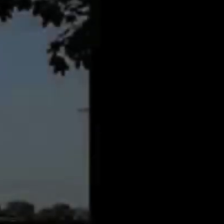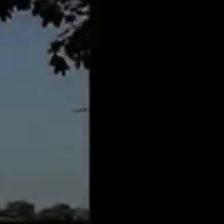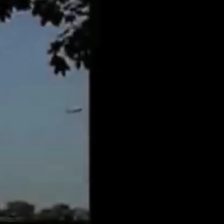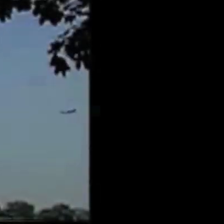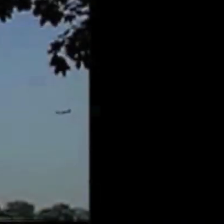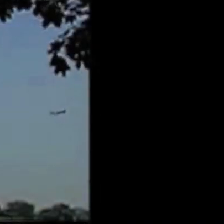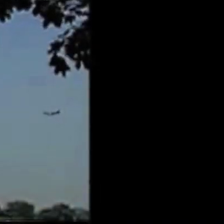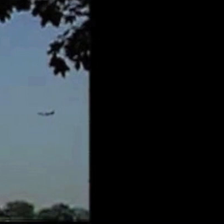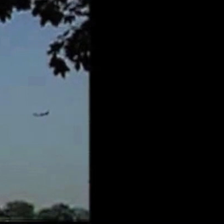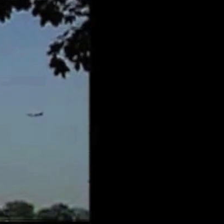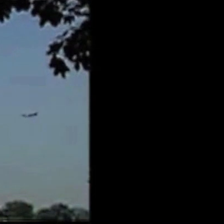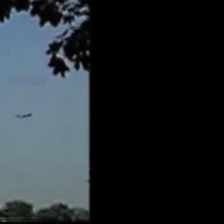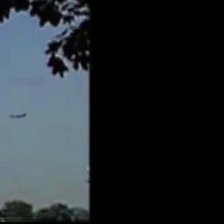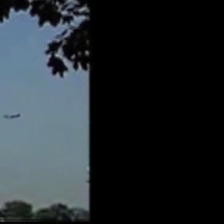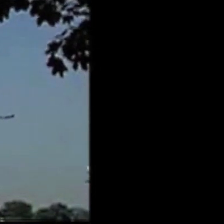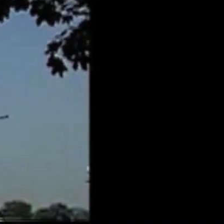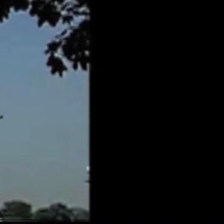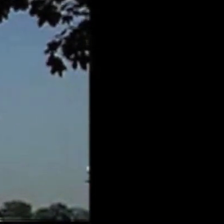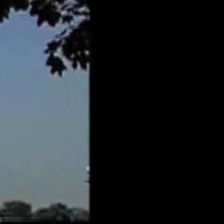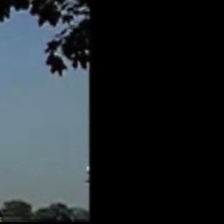Please rise for the pledge.